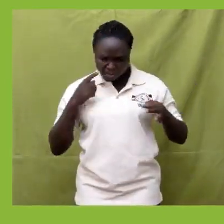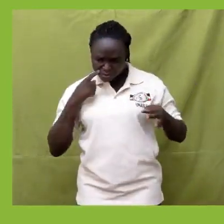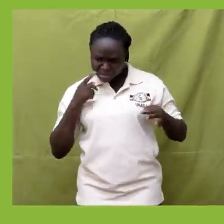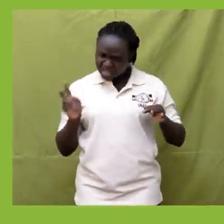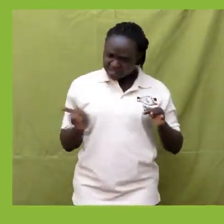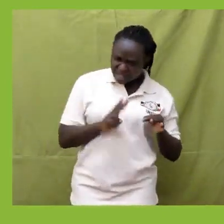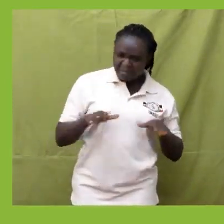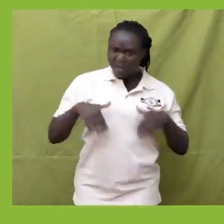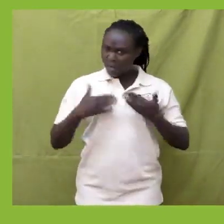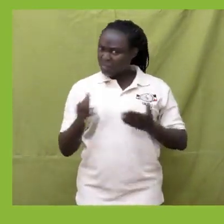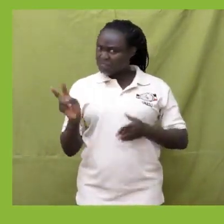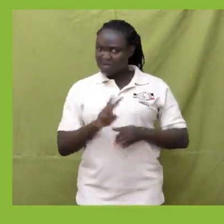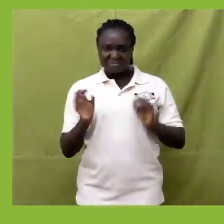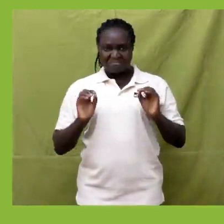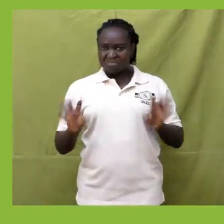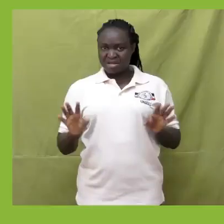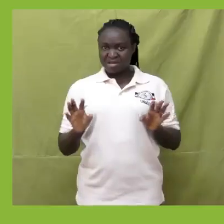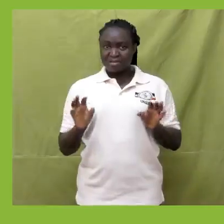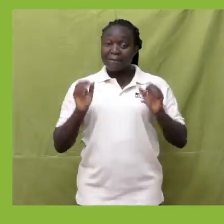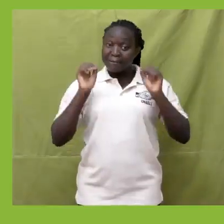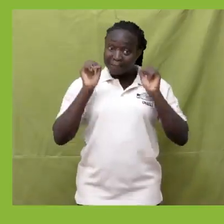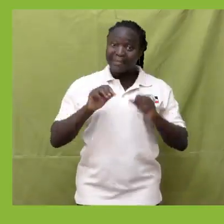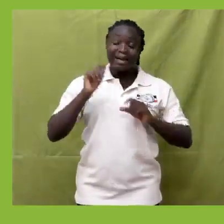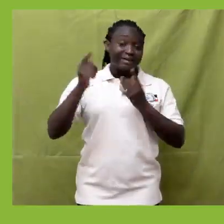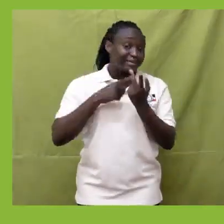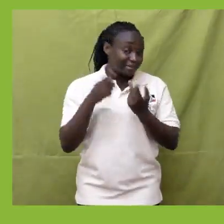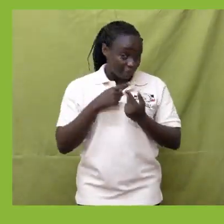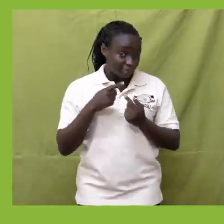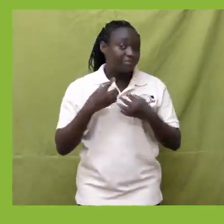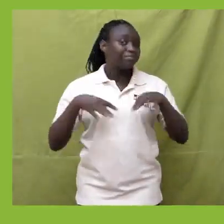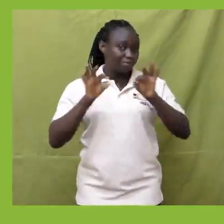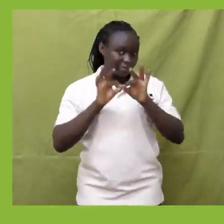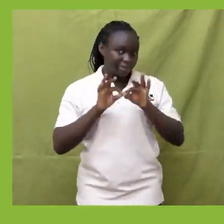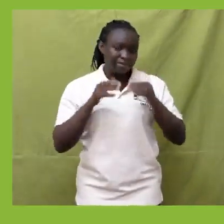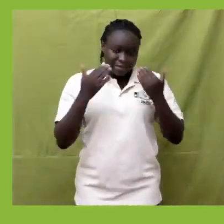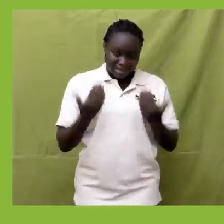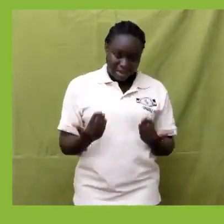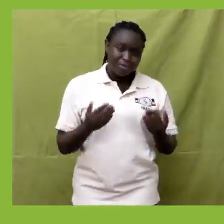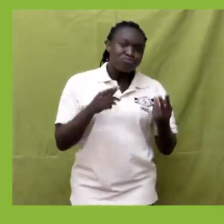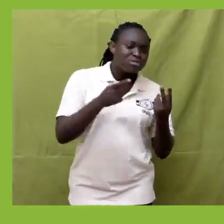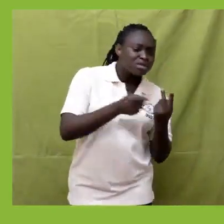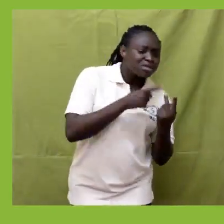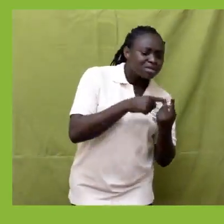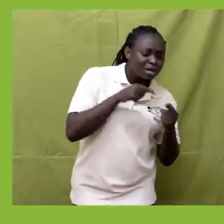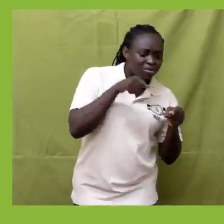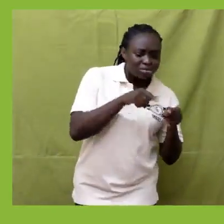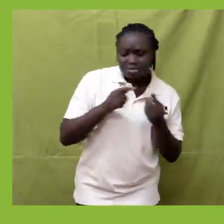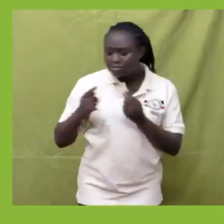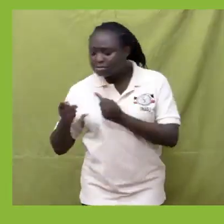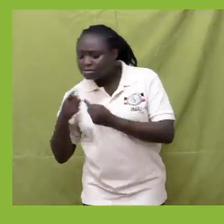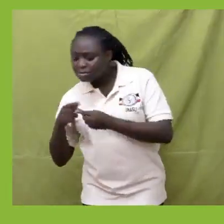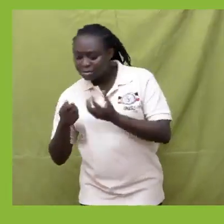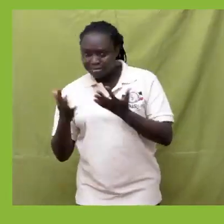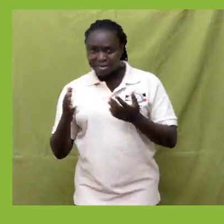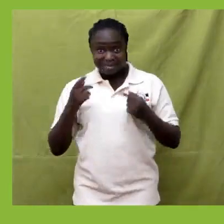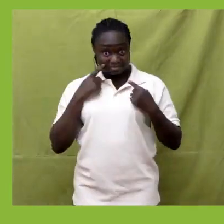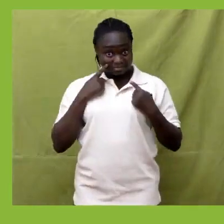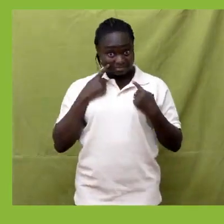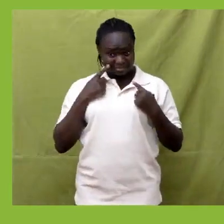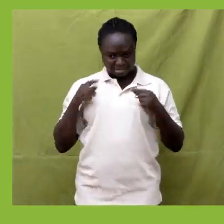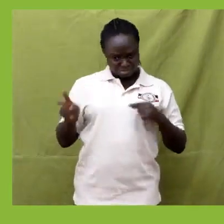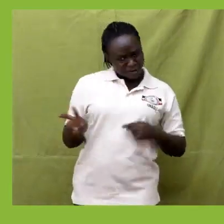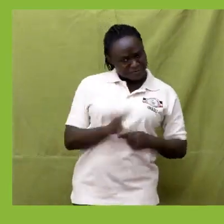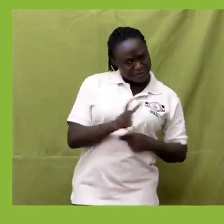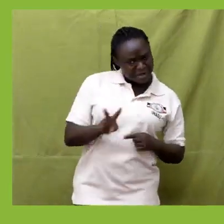not. So let us count the members in each of these sets and find out whether they